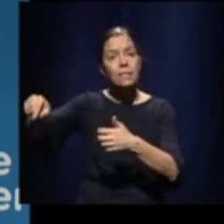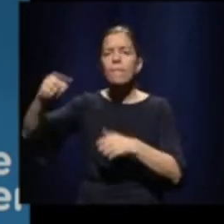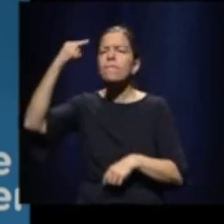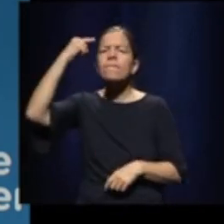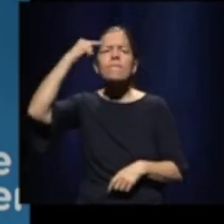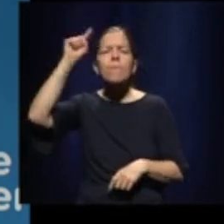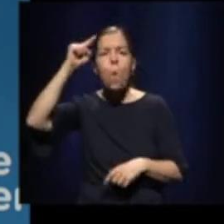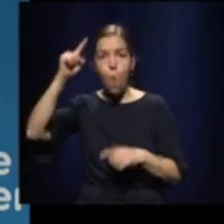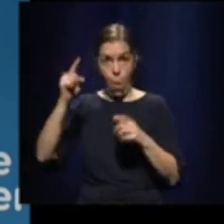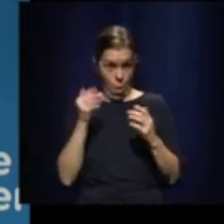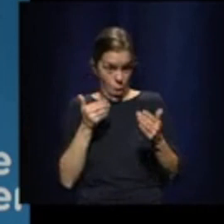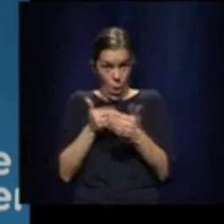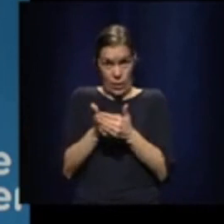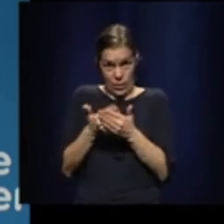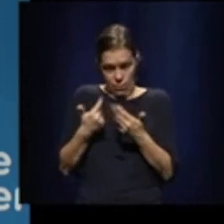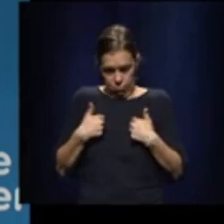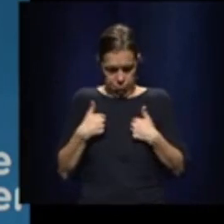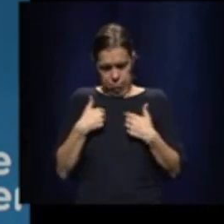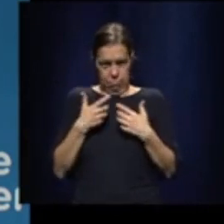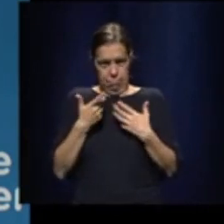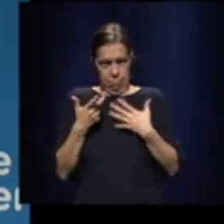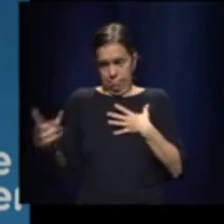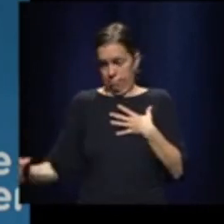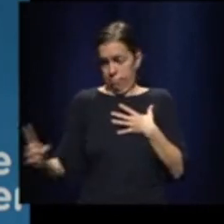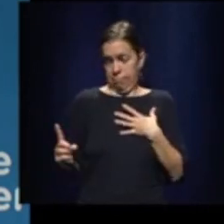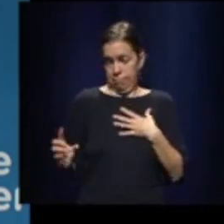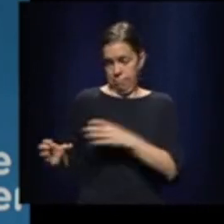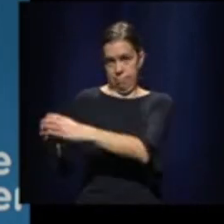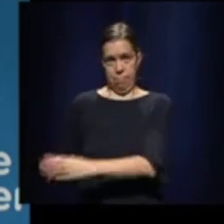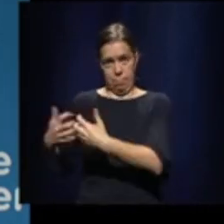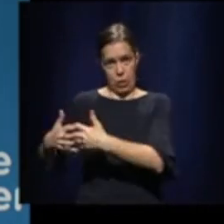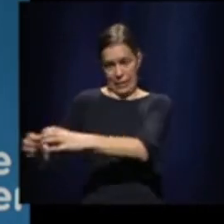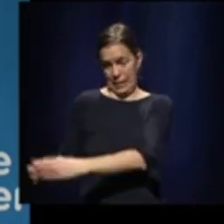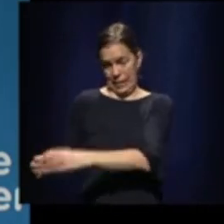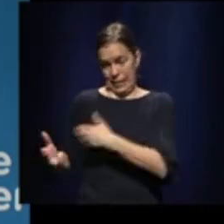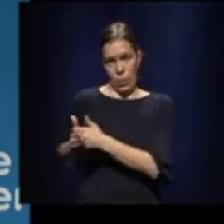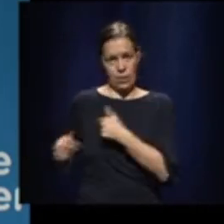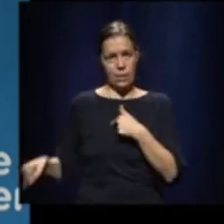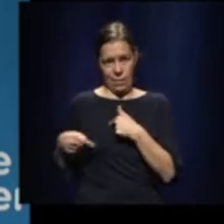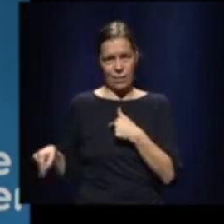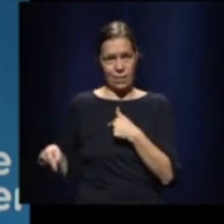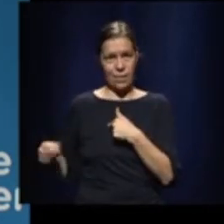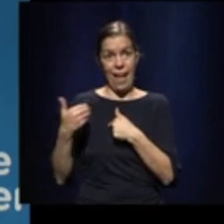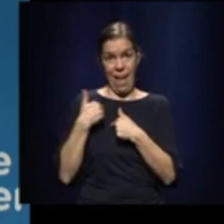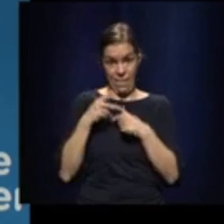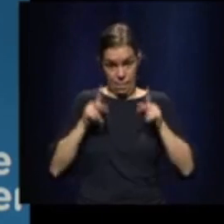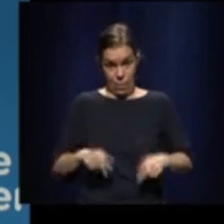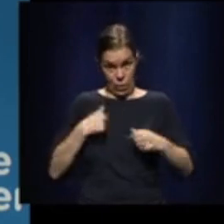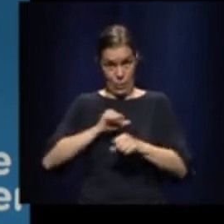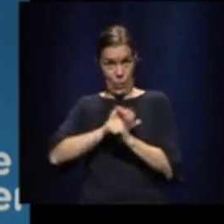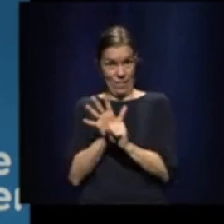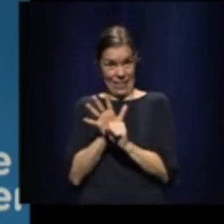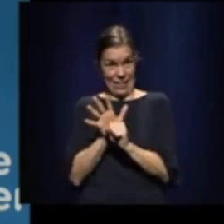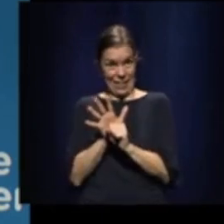with droplets from people that are infected. And it's not efficient on a larger